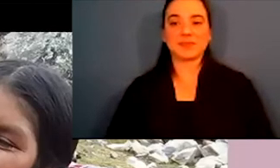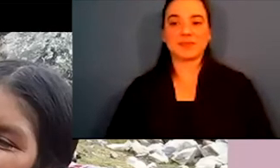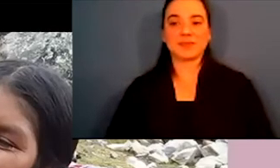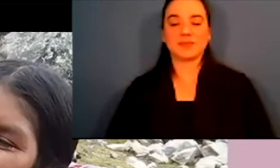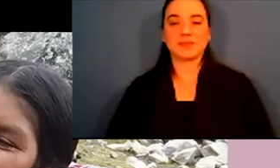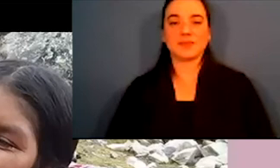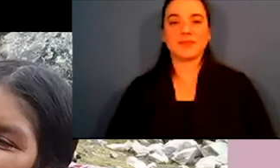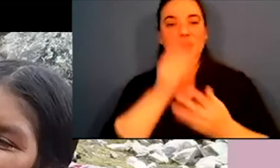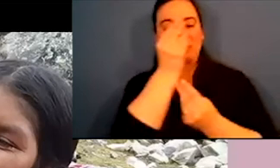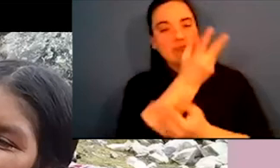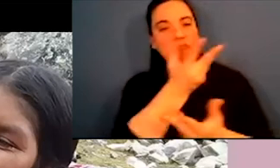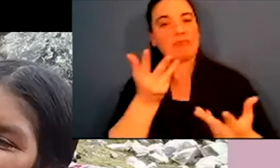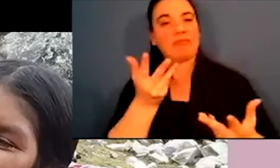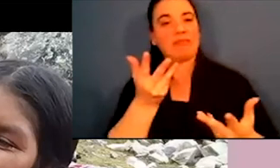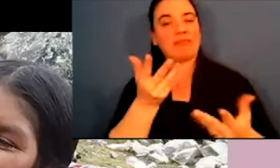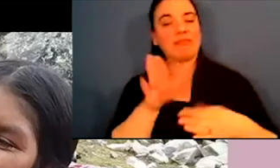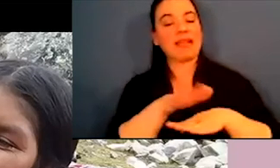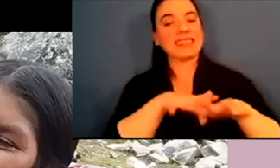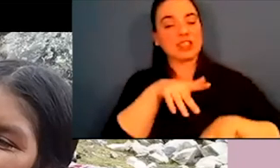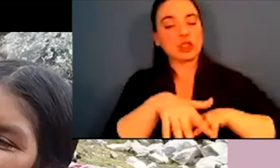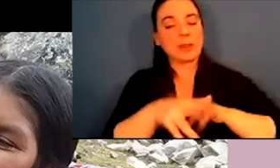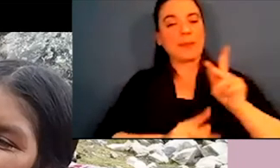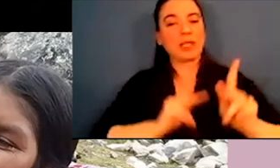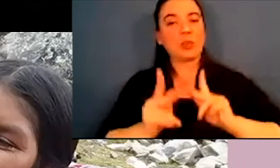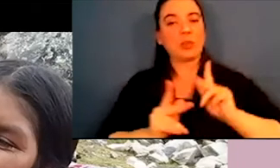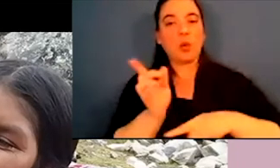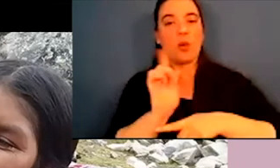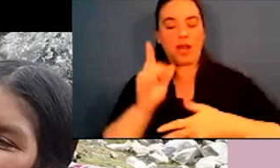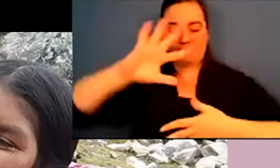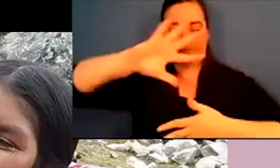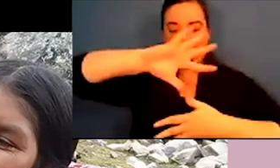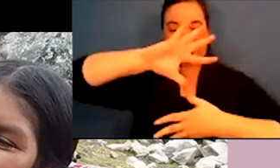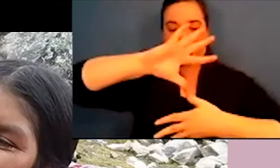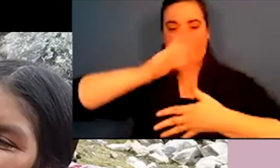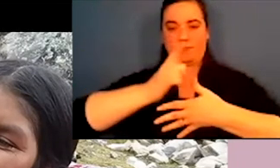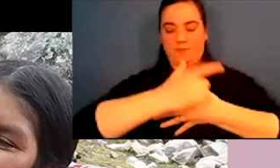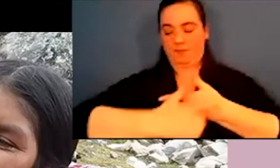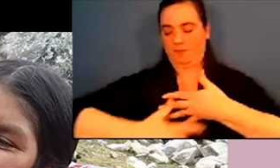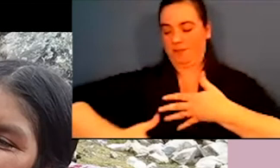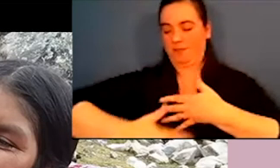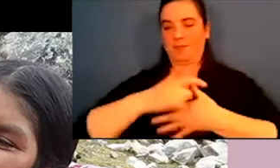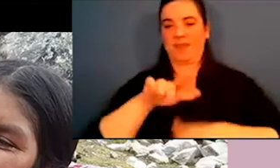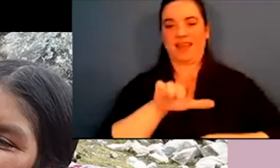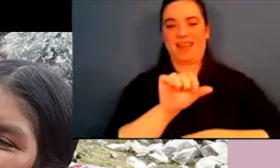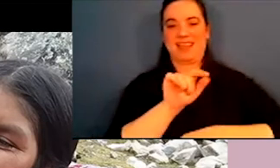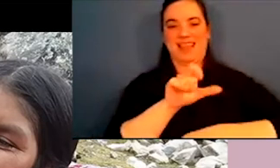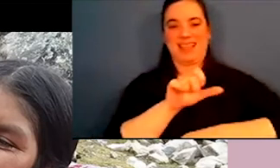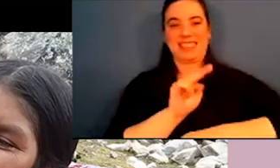Okay, so let me share a little bit about the indigenous people in Latin America.